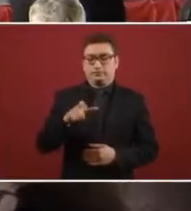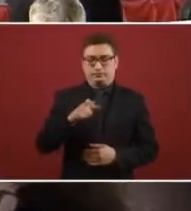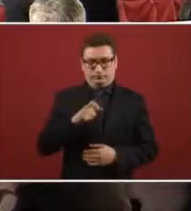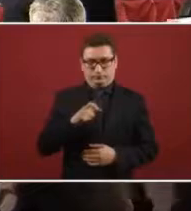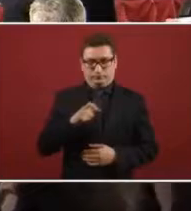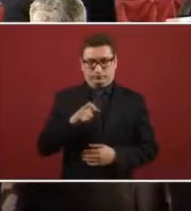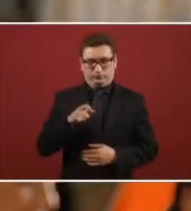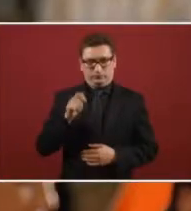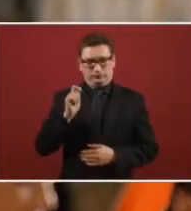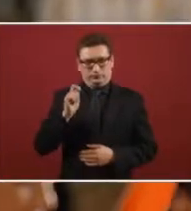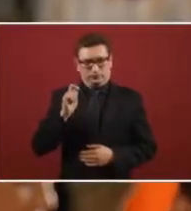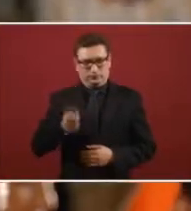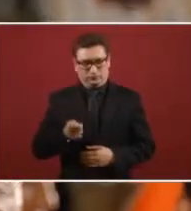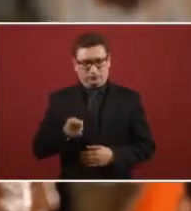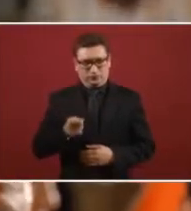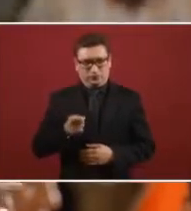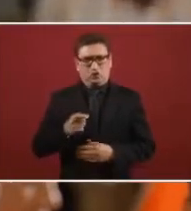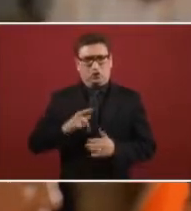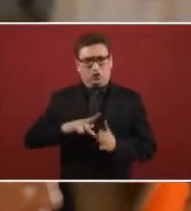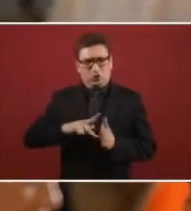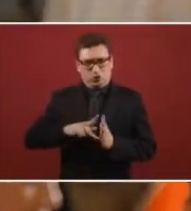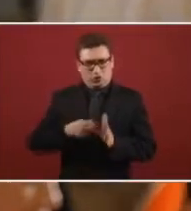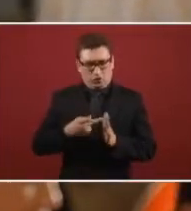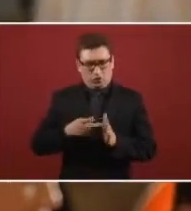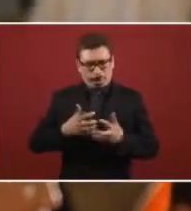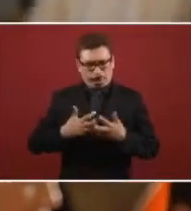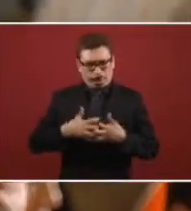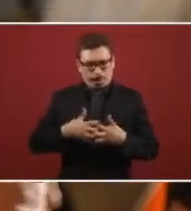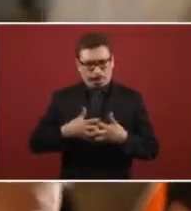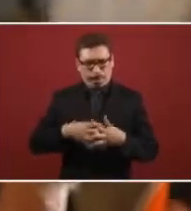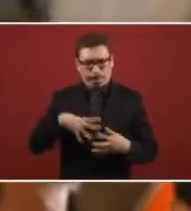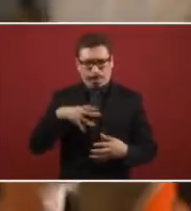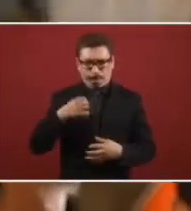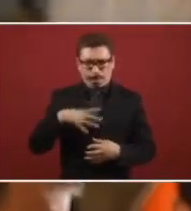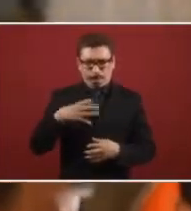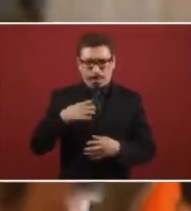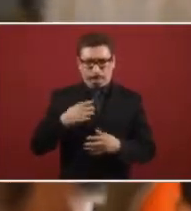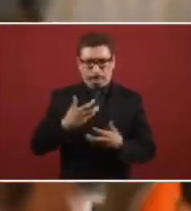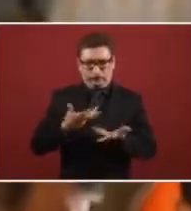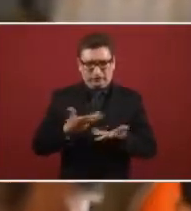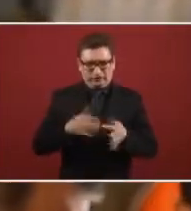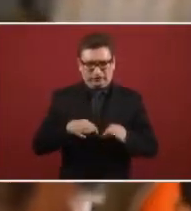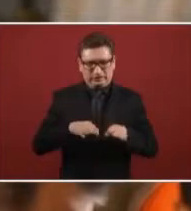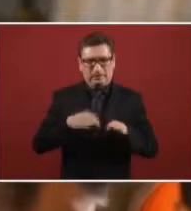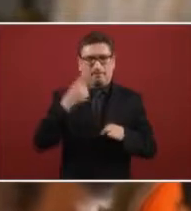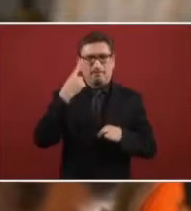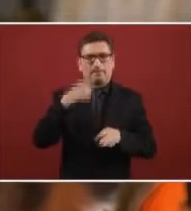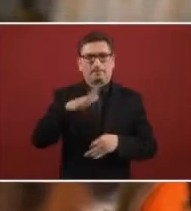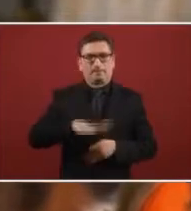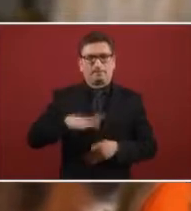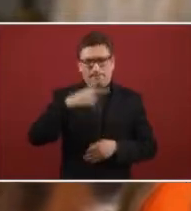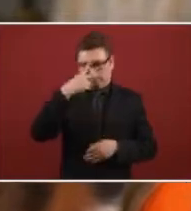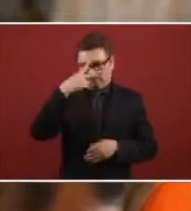would be converted into the pillar of the Mexican economy and now